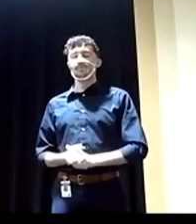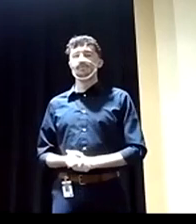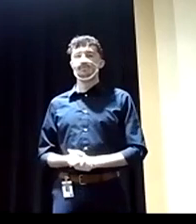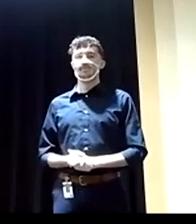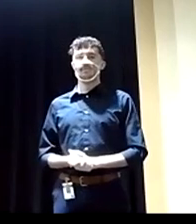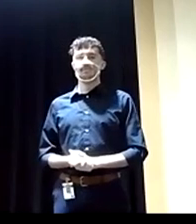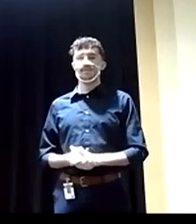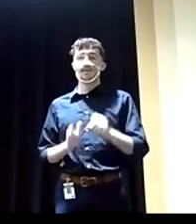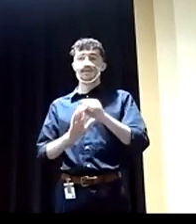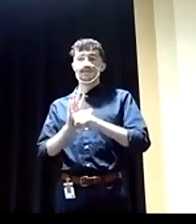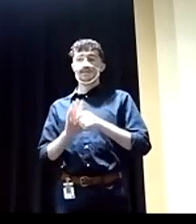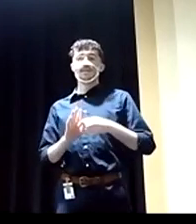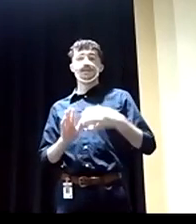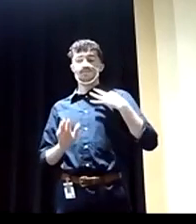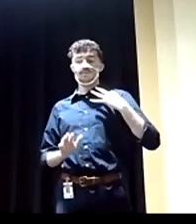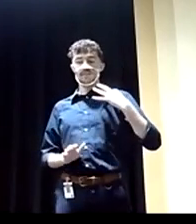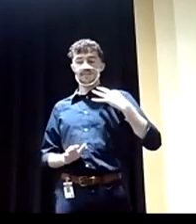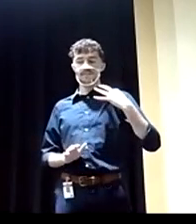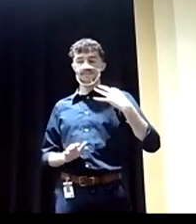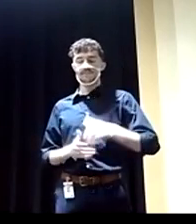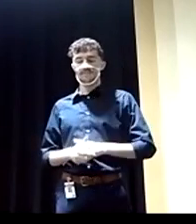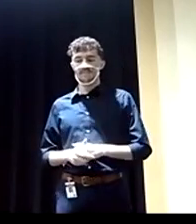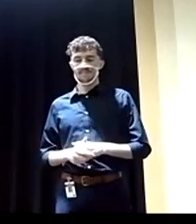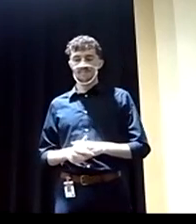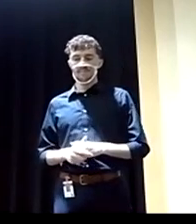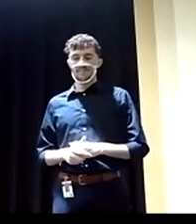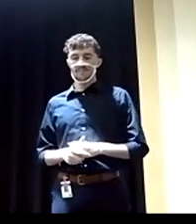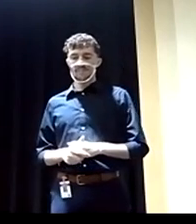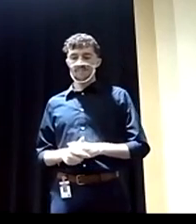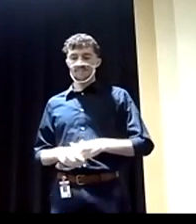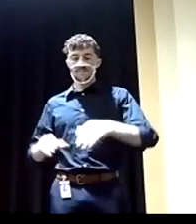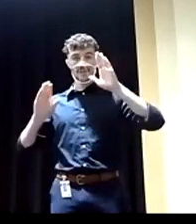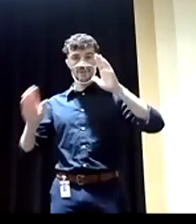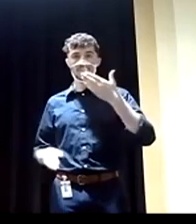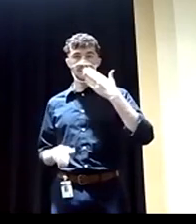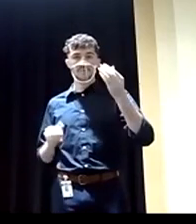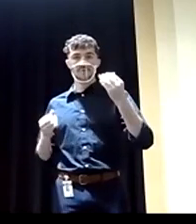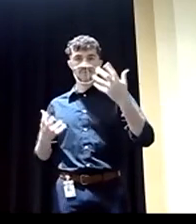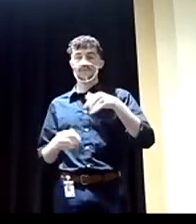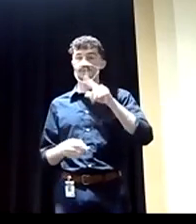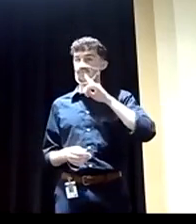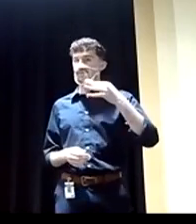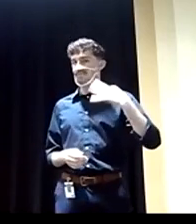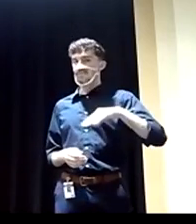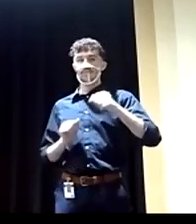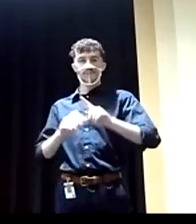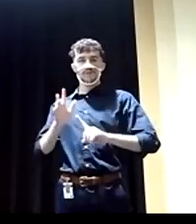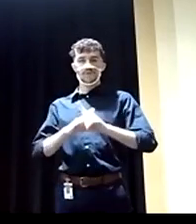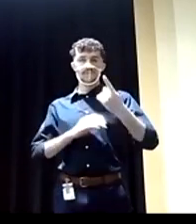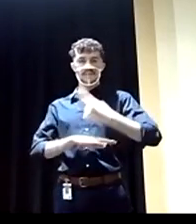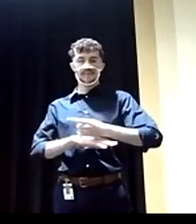State Representative Kenyatta. Well, thank you so much. And it's a real privilege to be with you.